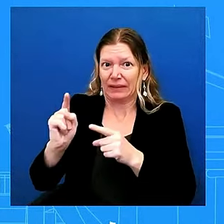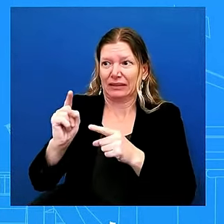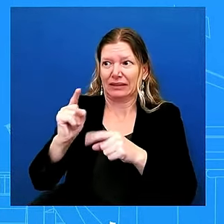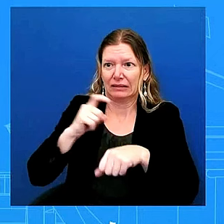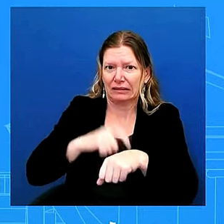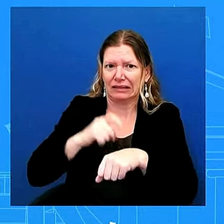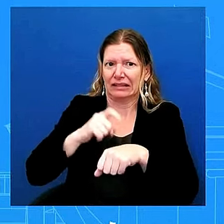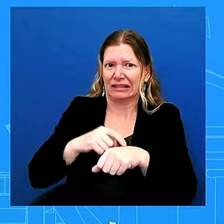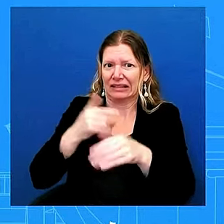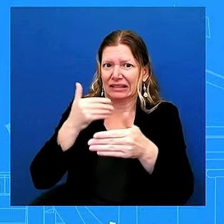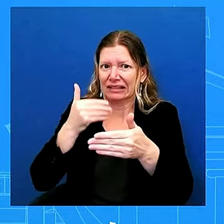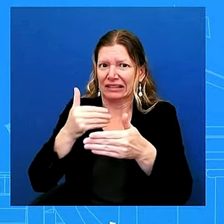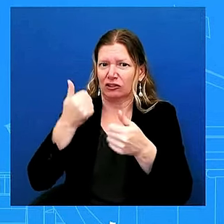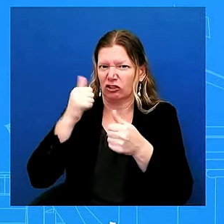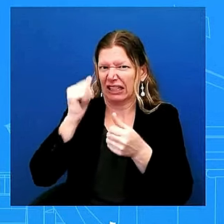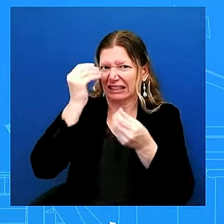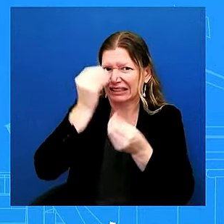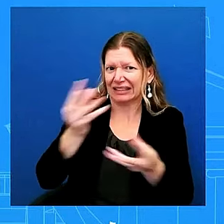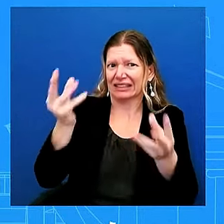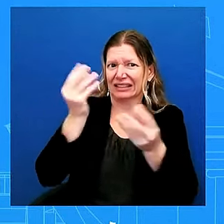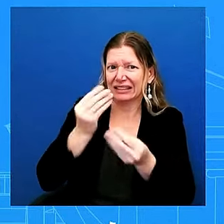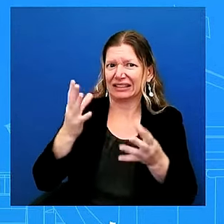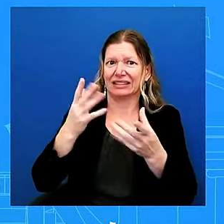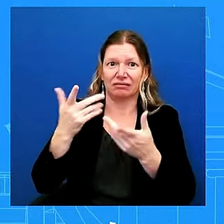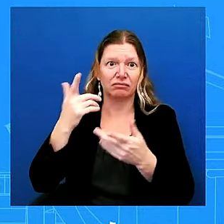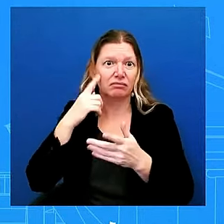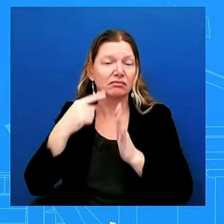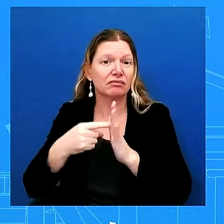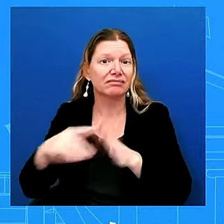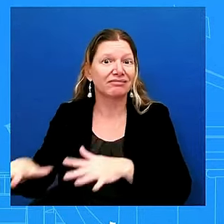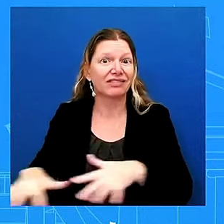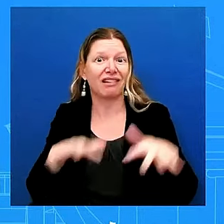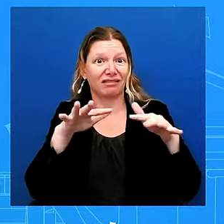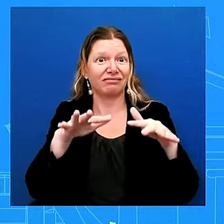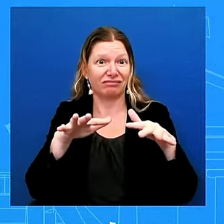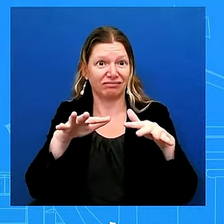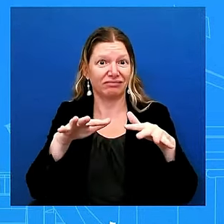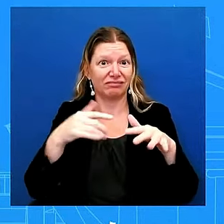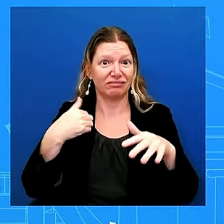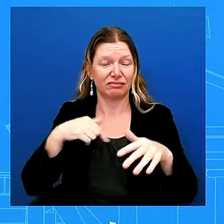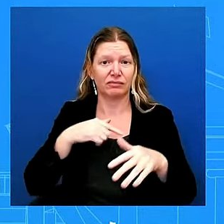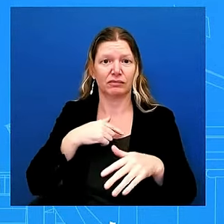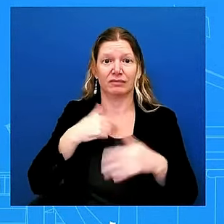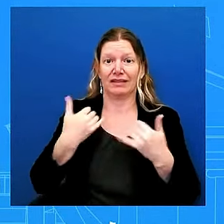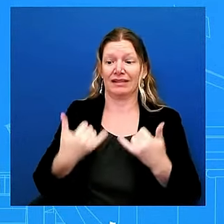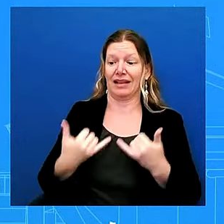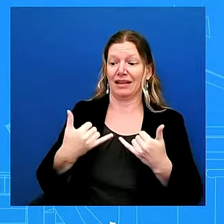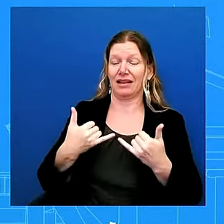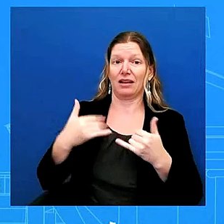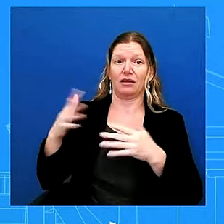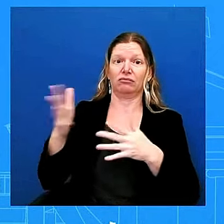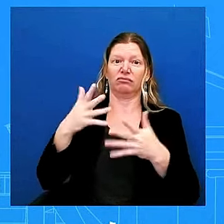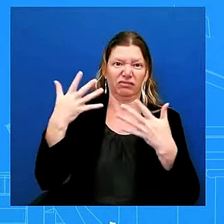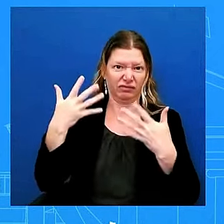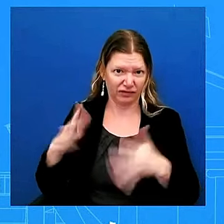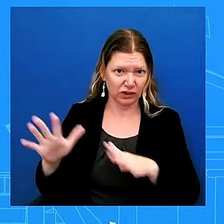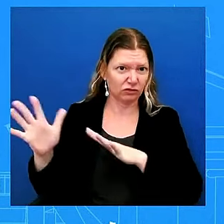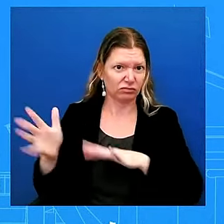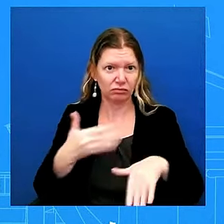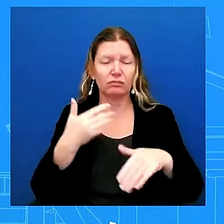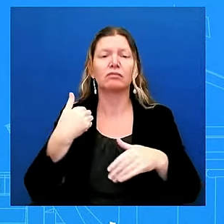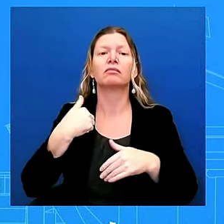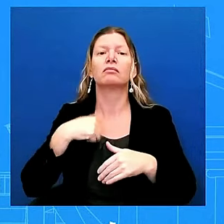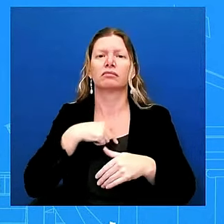from the storm we shifted into the post landfall phase of our process and we began to surge capacity